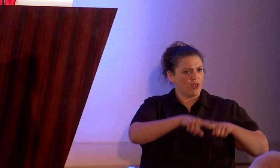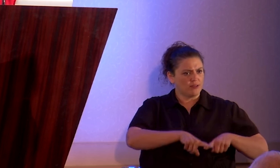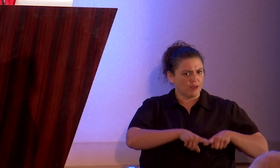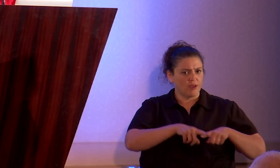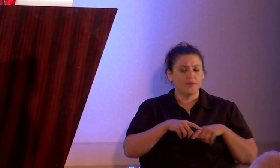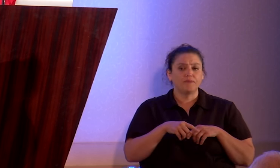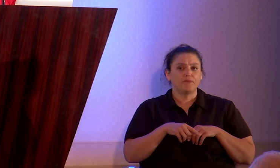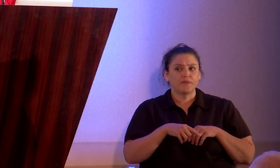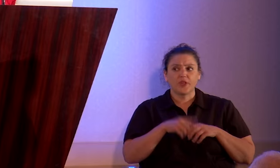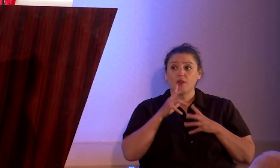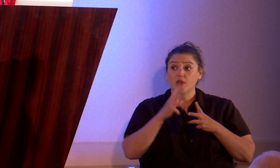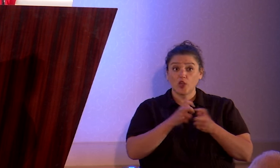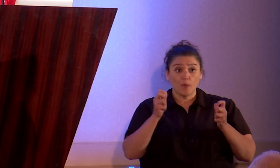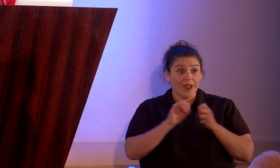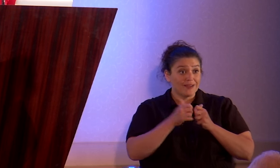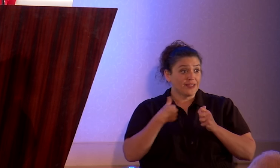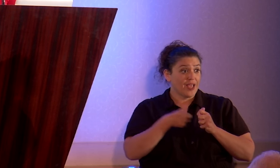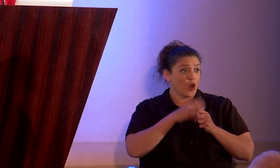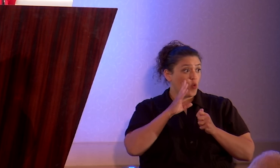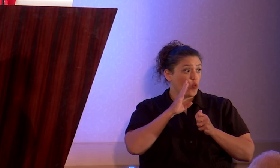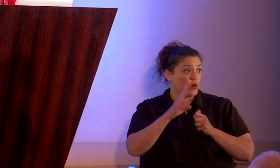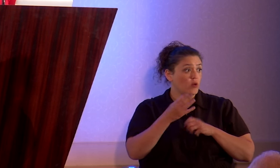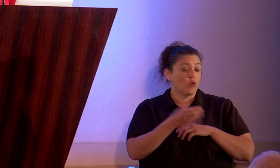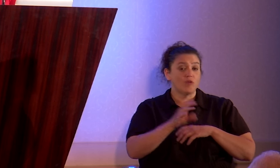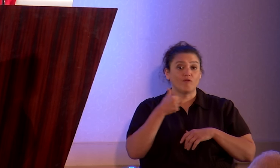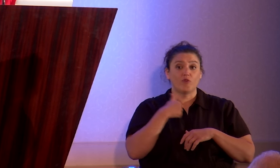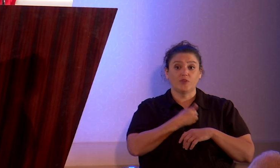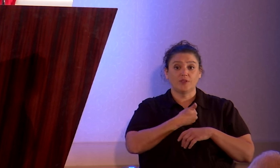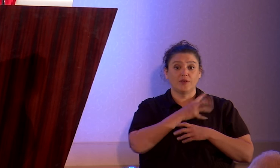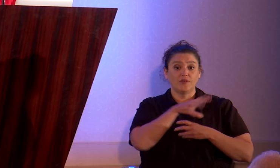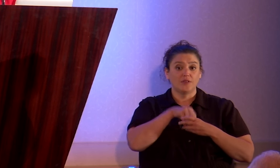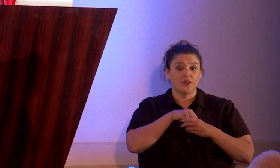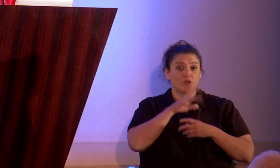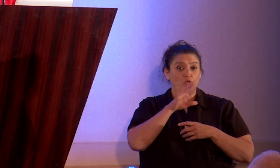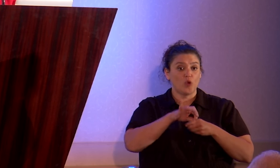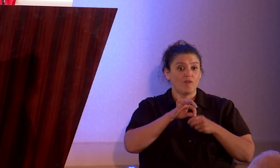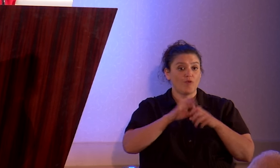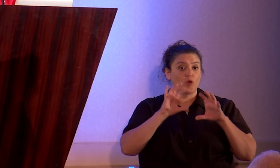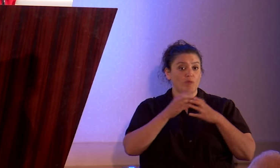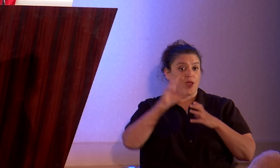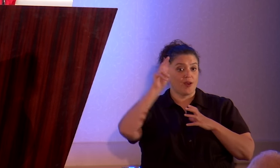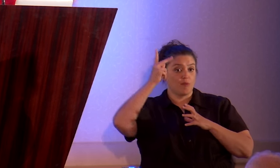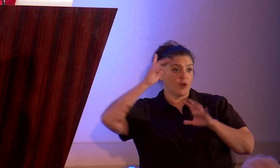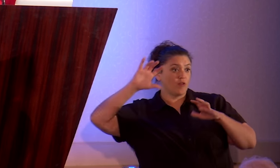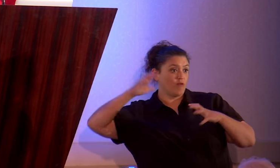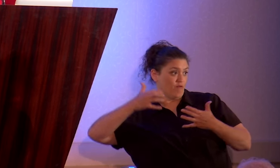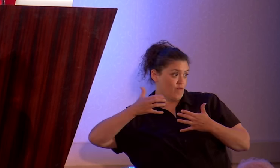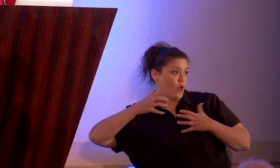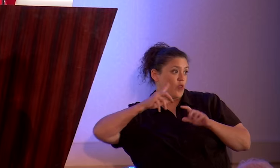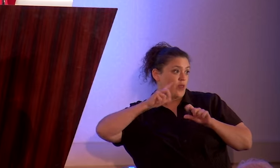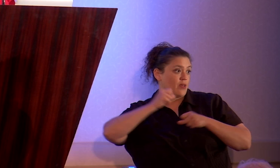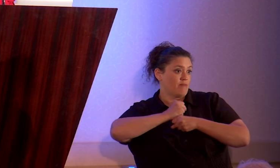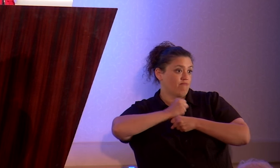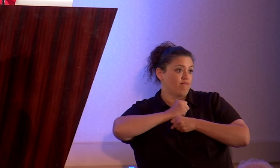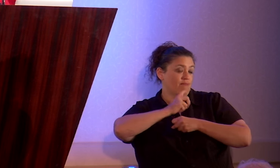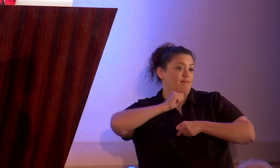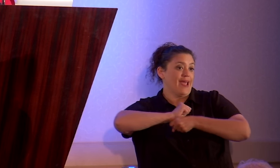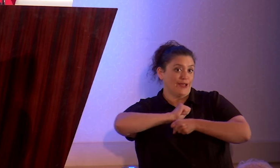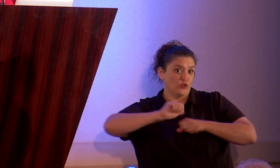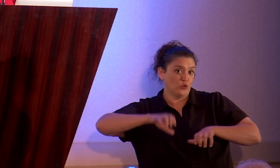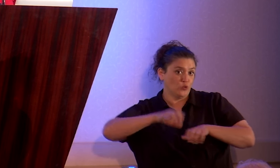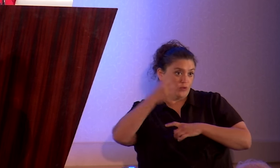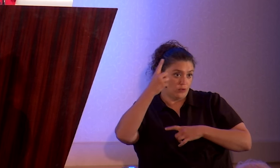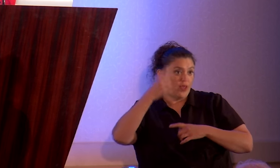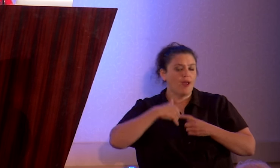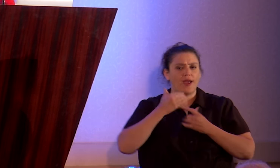And Coming Out is how we are going to forge ourselves into a voting bloc and a political force to be reckoned with. I have